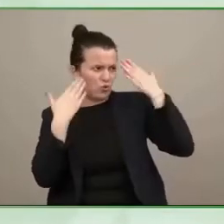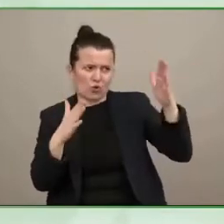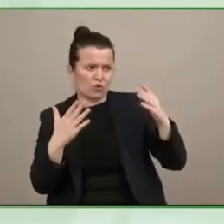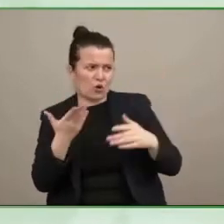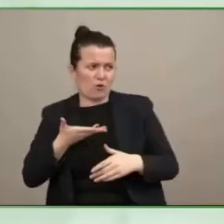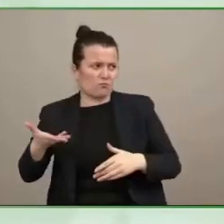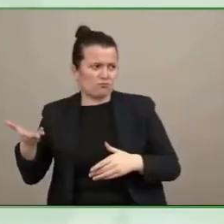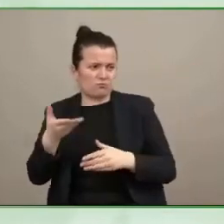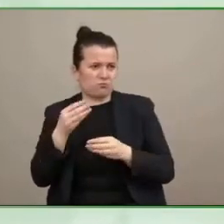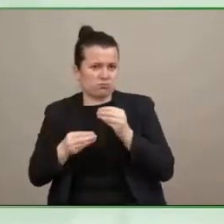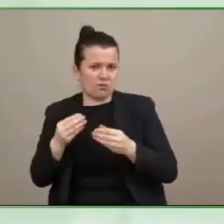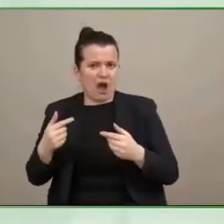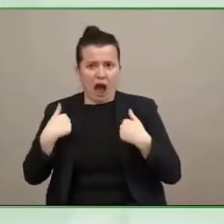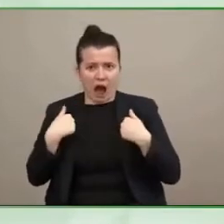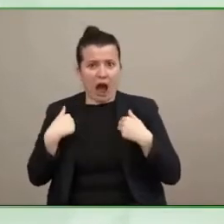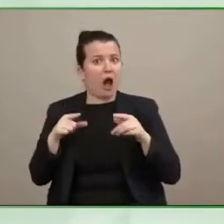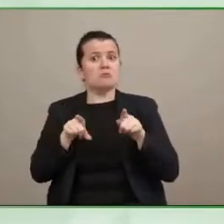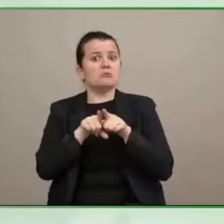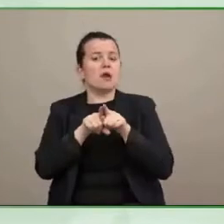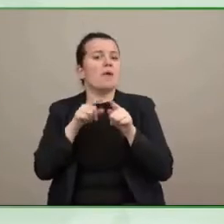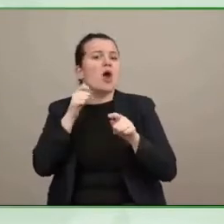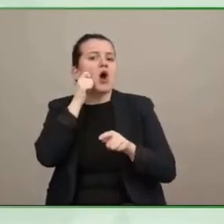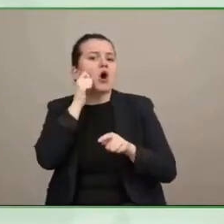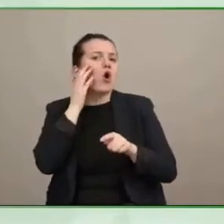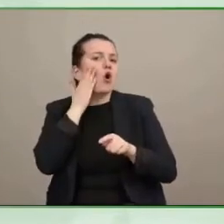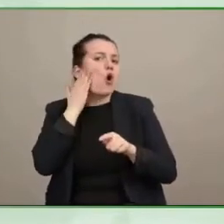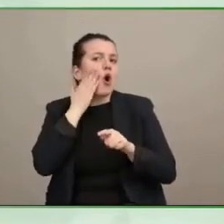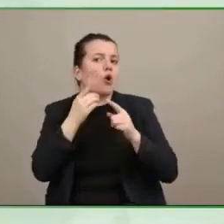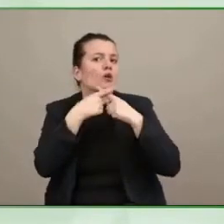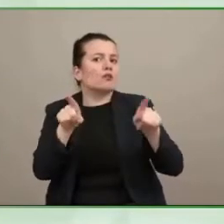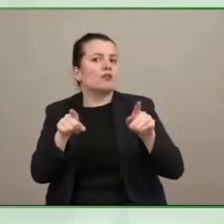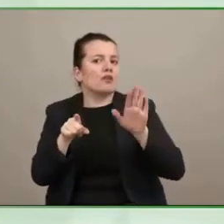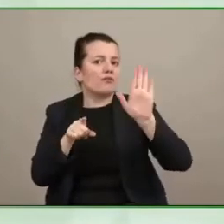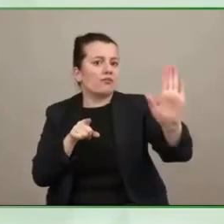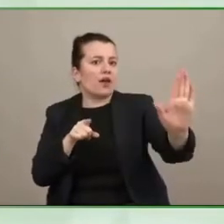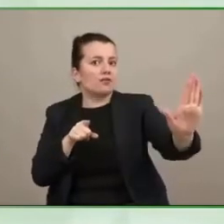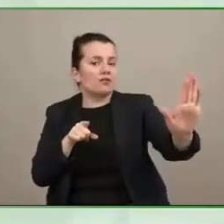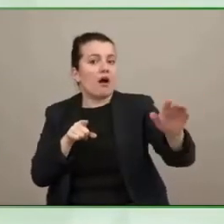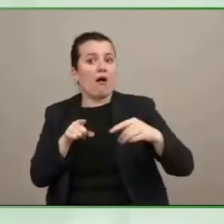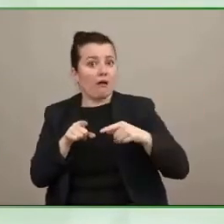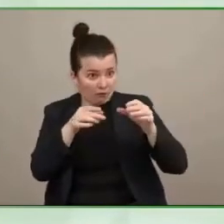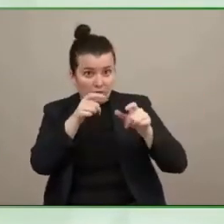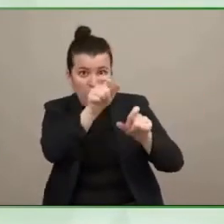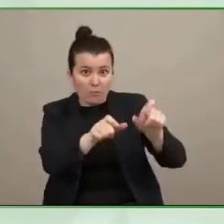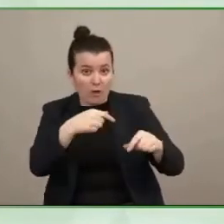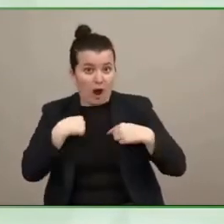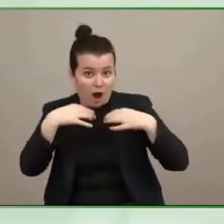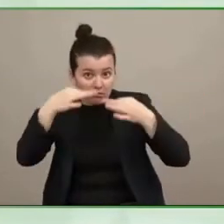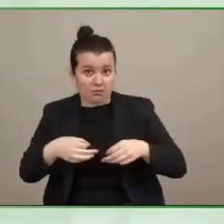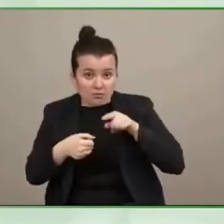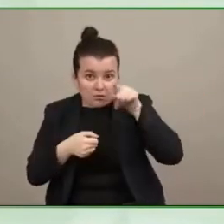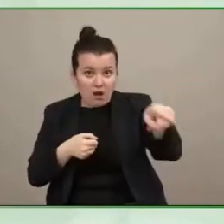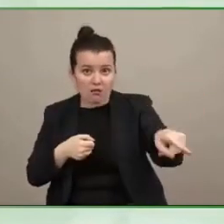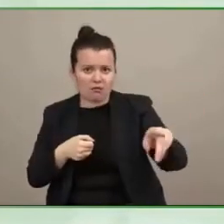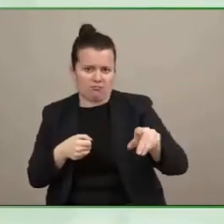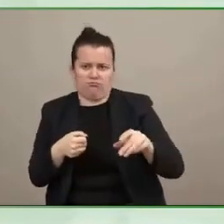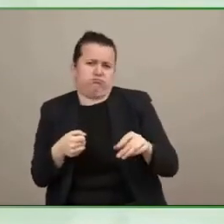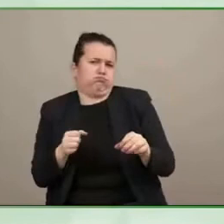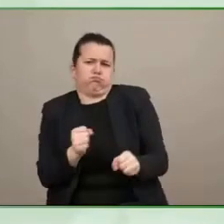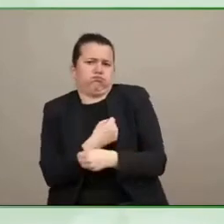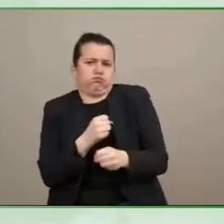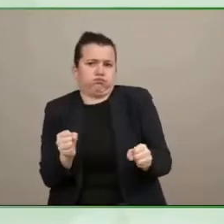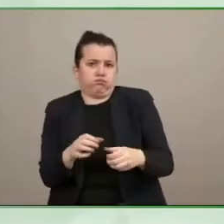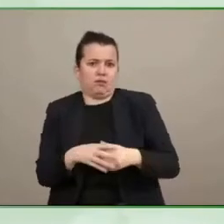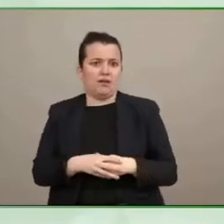or another race making decisions about my rates and when we turn some of these complicated discussions into a race base